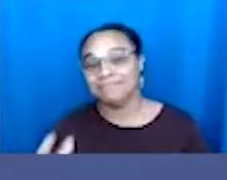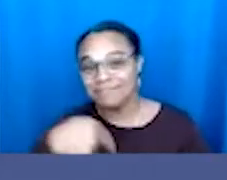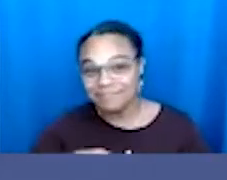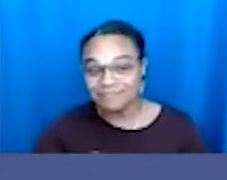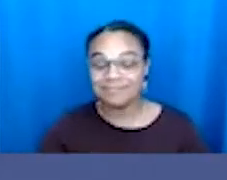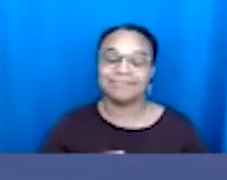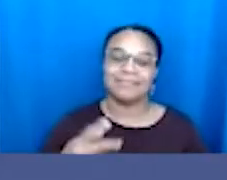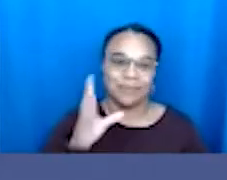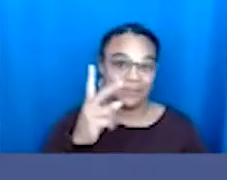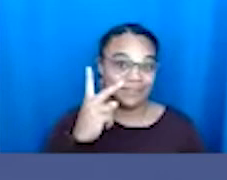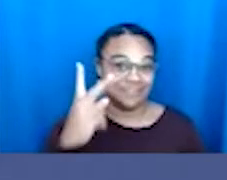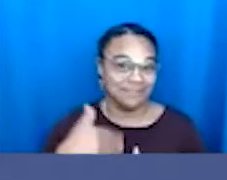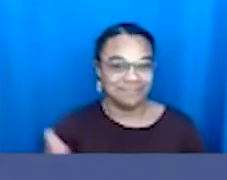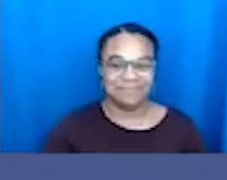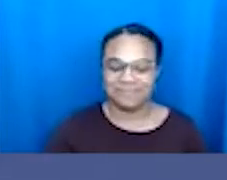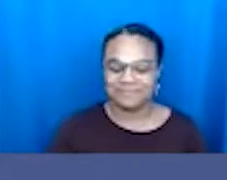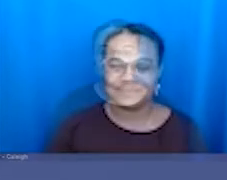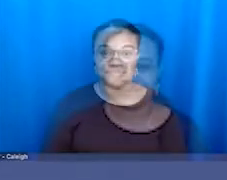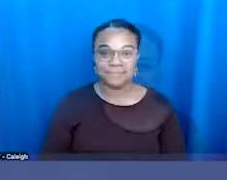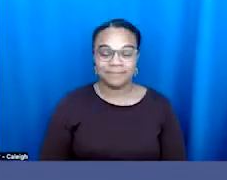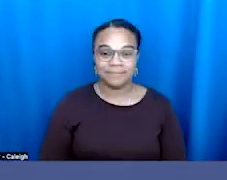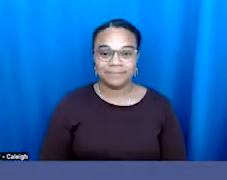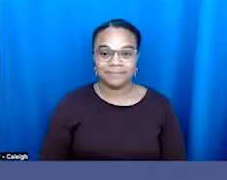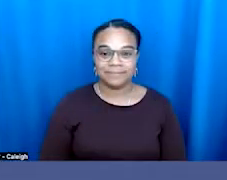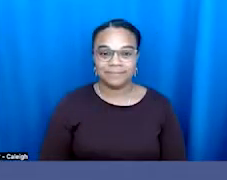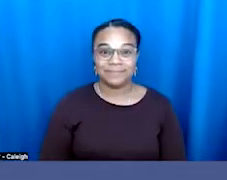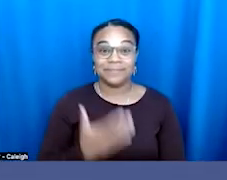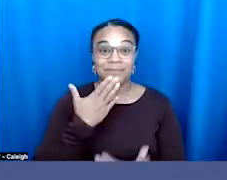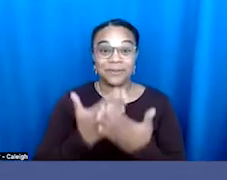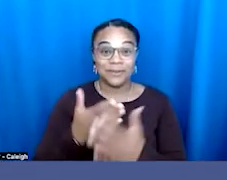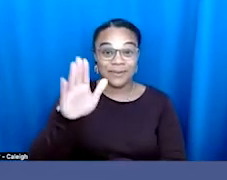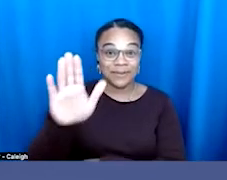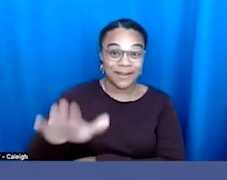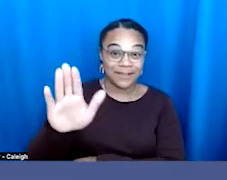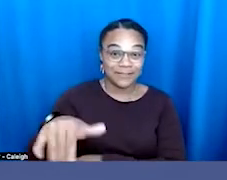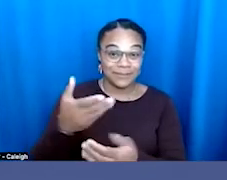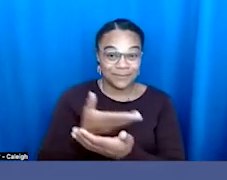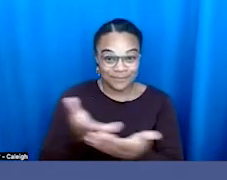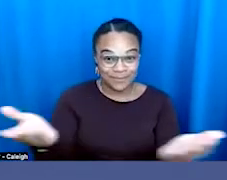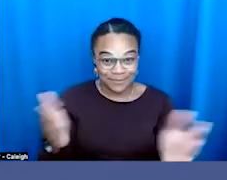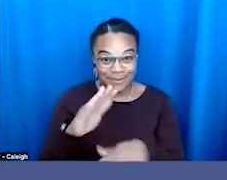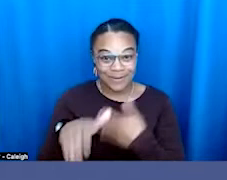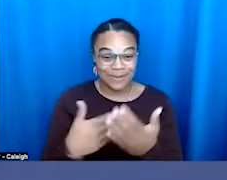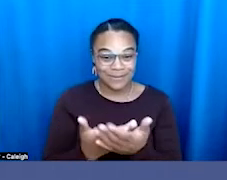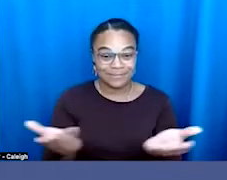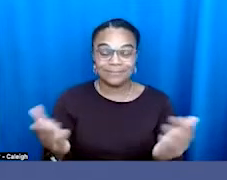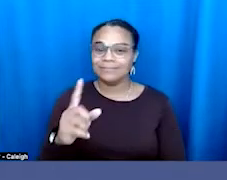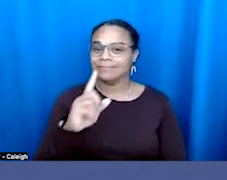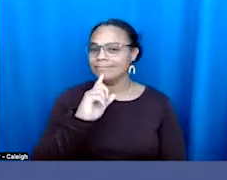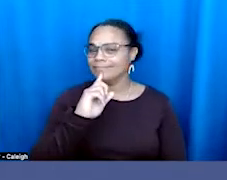And I'll see you on the flip side. Good afternoon, everybody. It is so